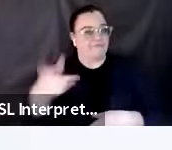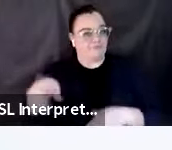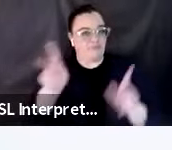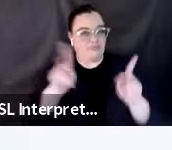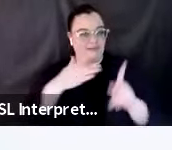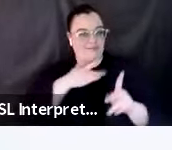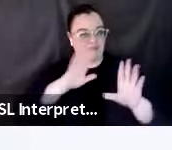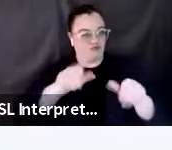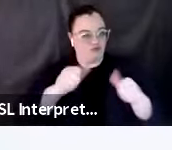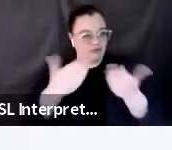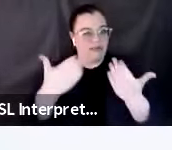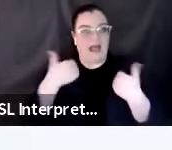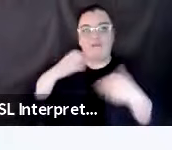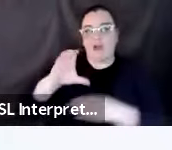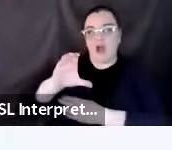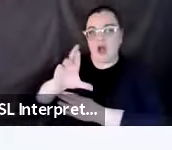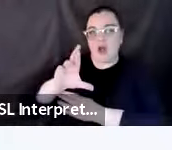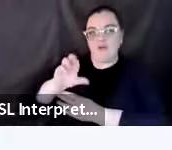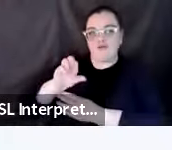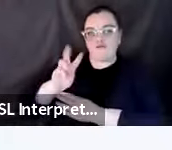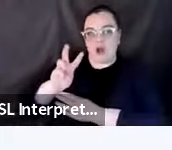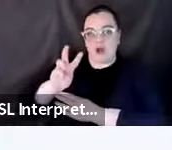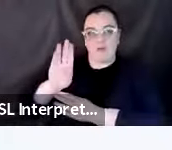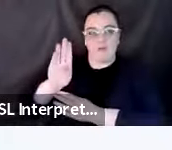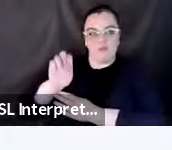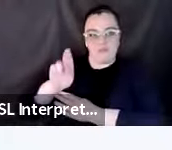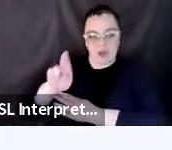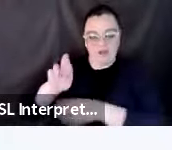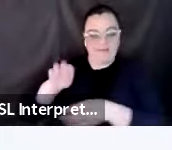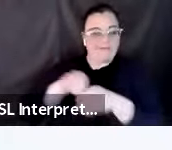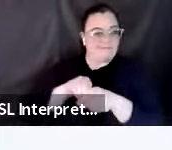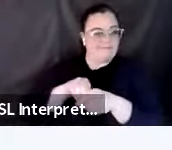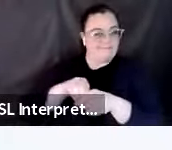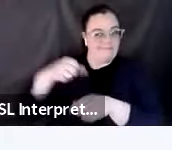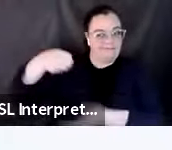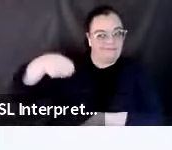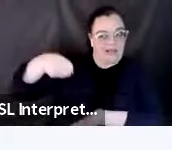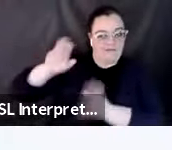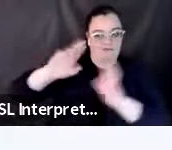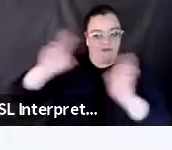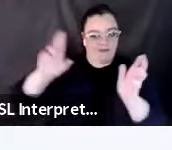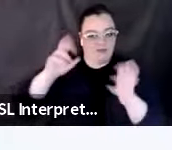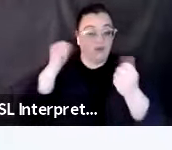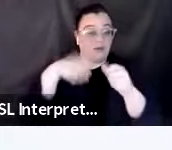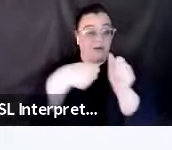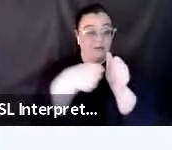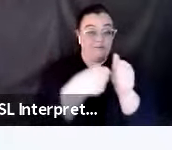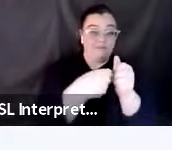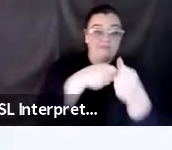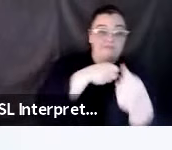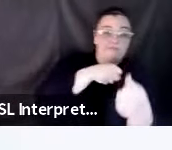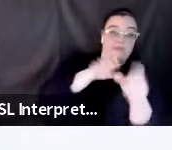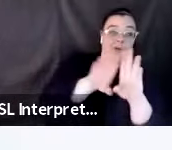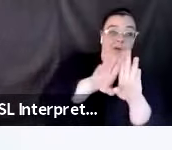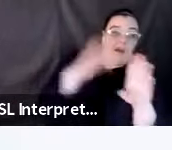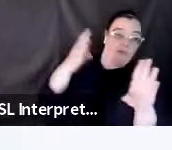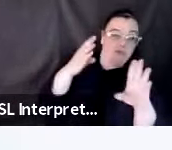in that bag that you would attach to your bed so that you might be able to get out of your bedroom.